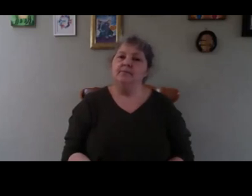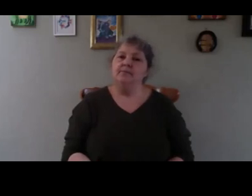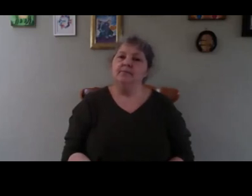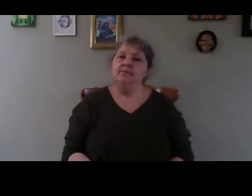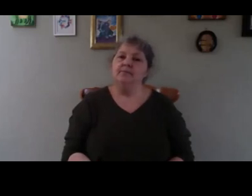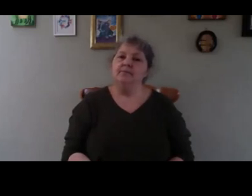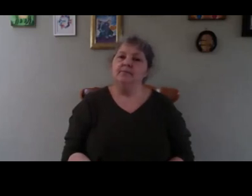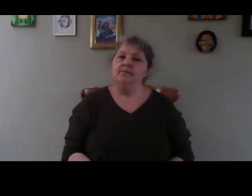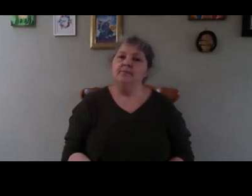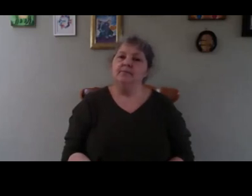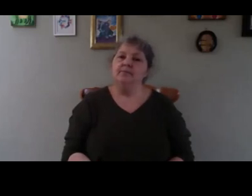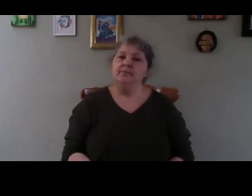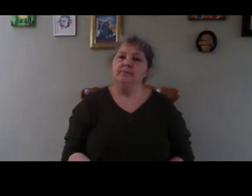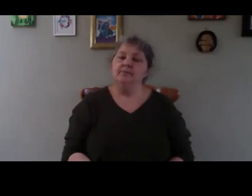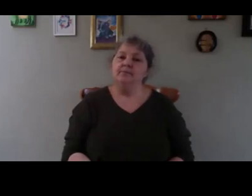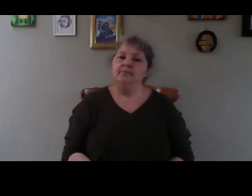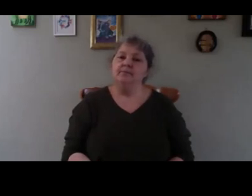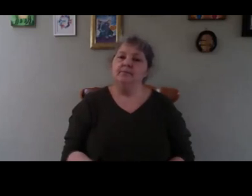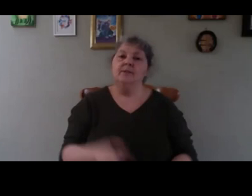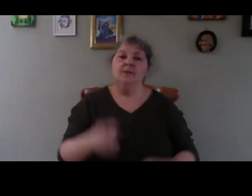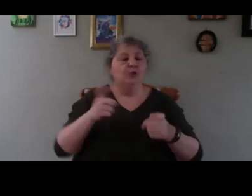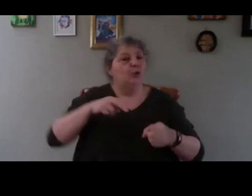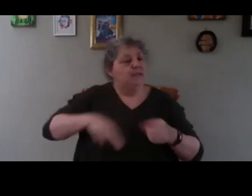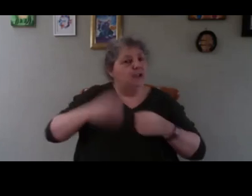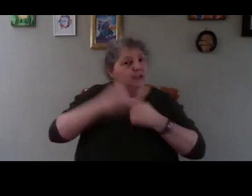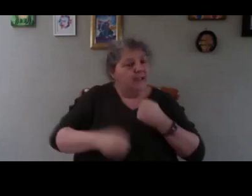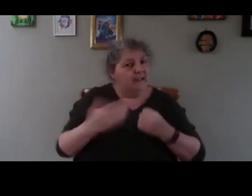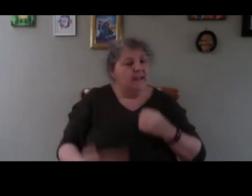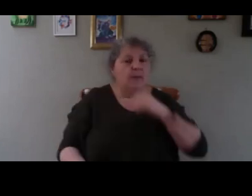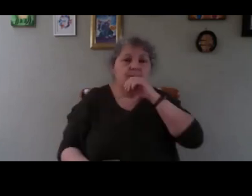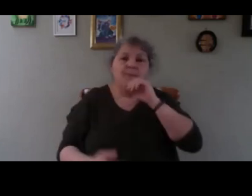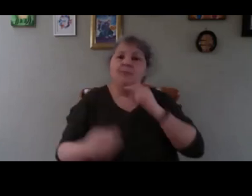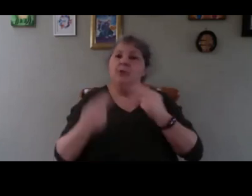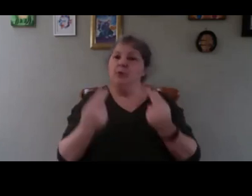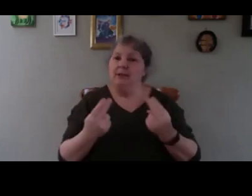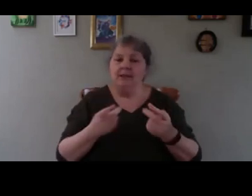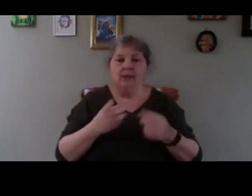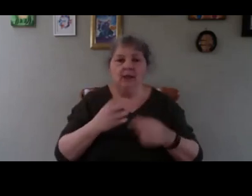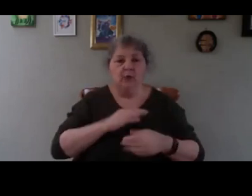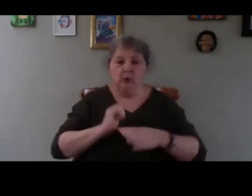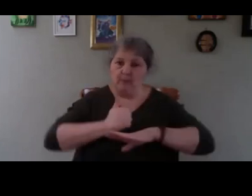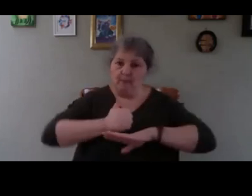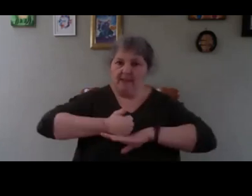so it's nearly the end you need a good base okay